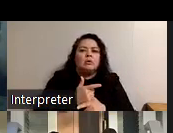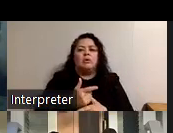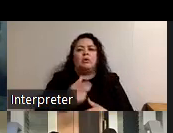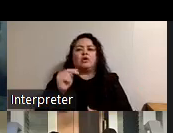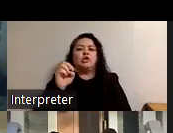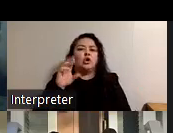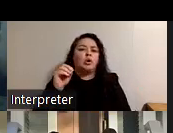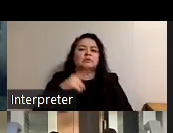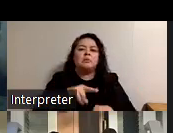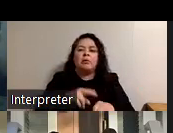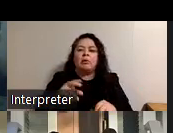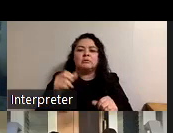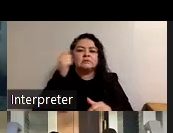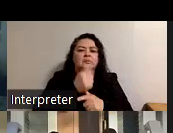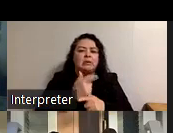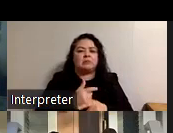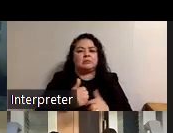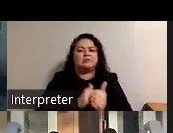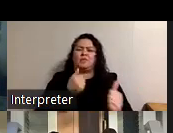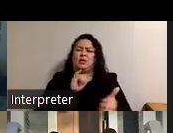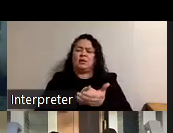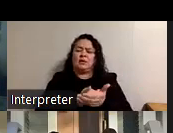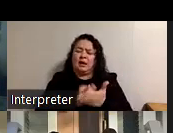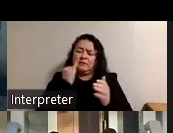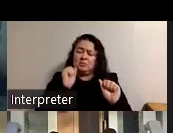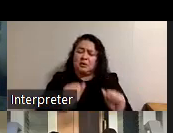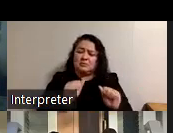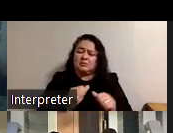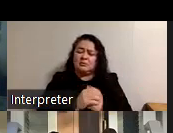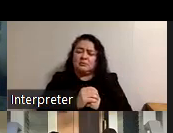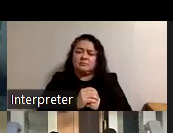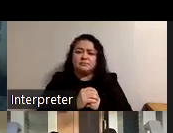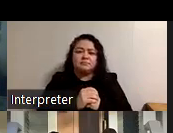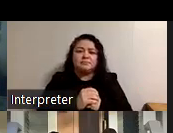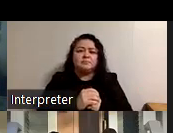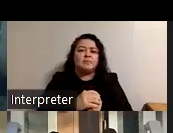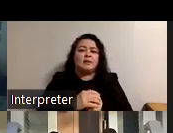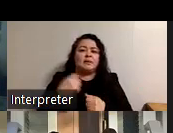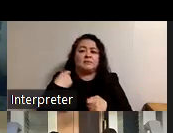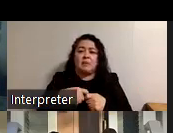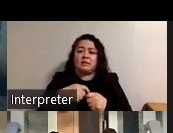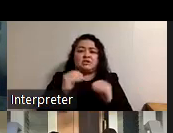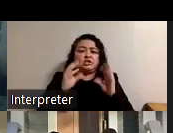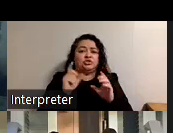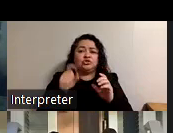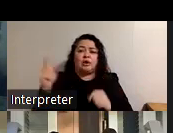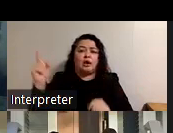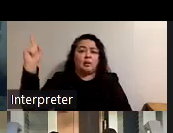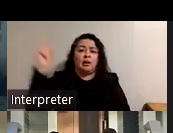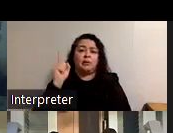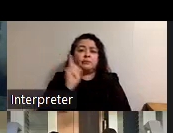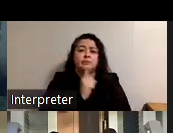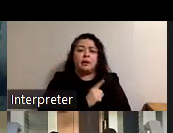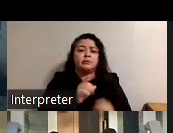let's try to avoid that if possible if at all possible um the spanish teacher should not be coming down to try to